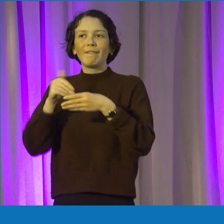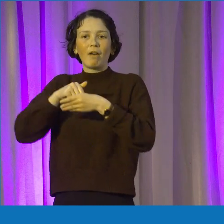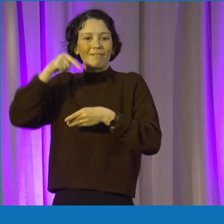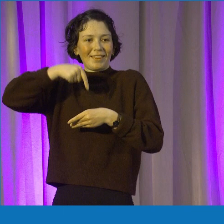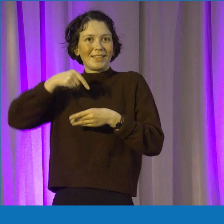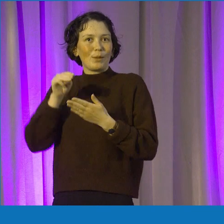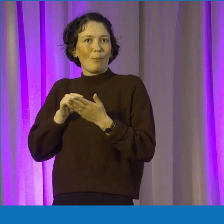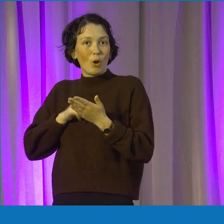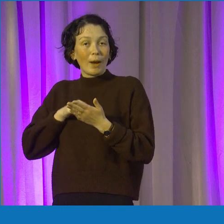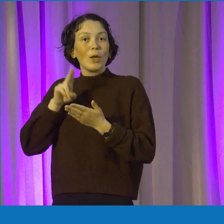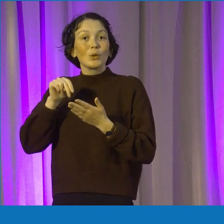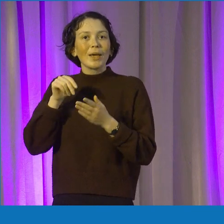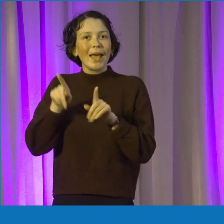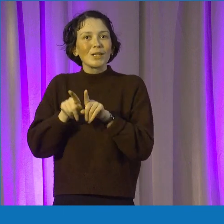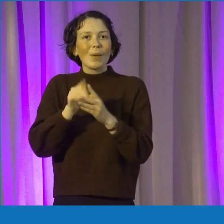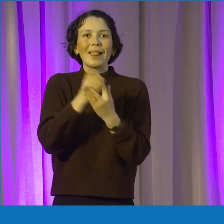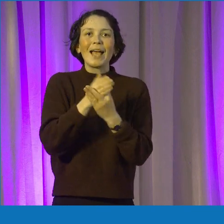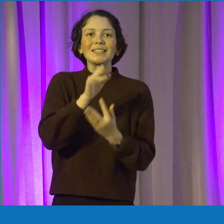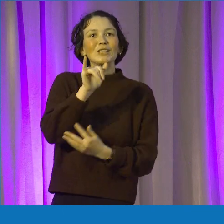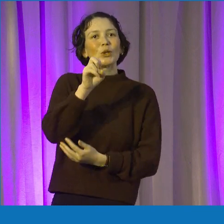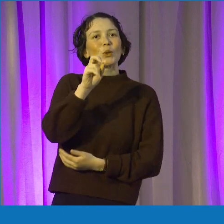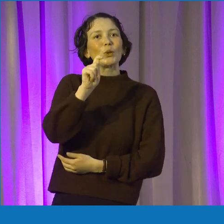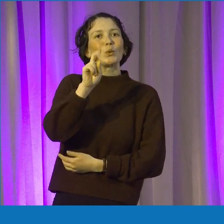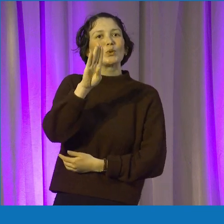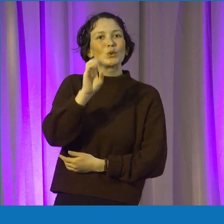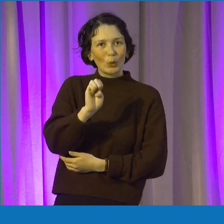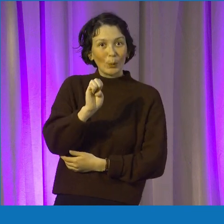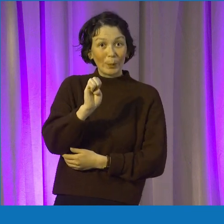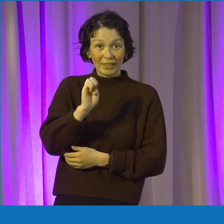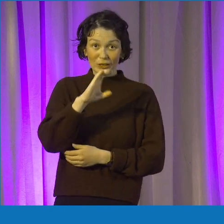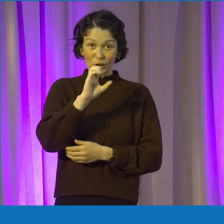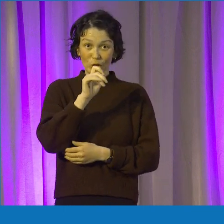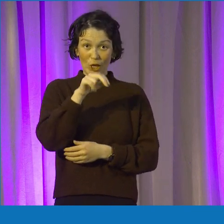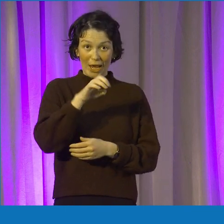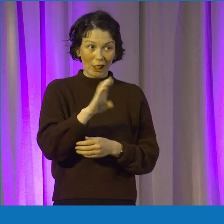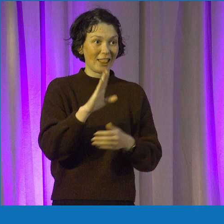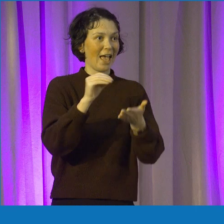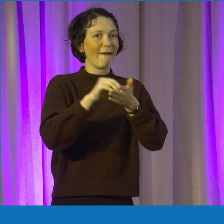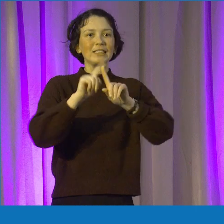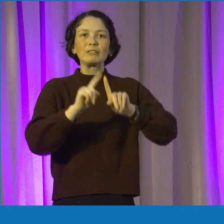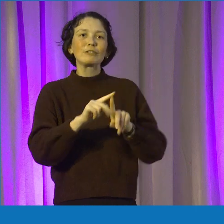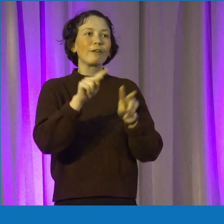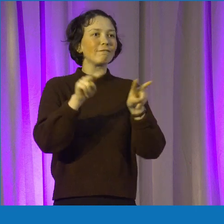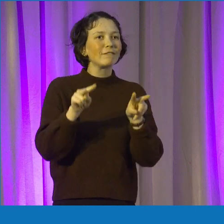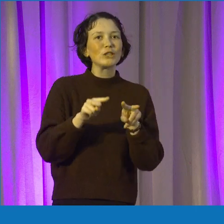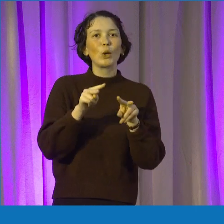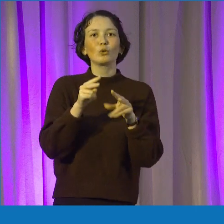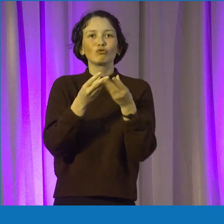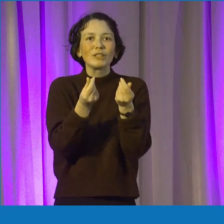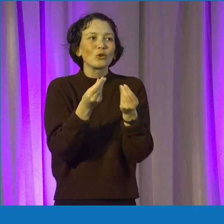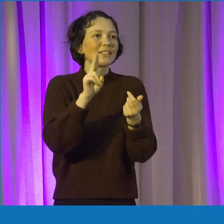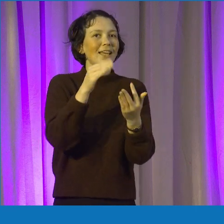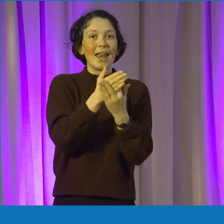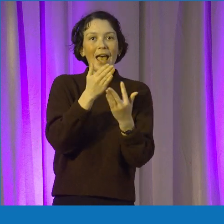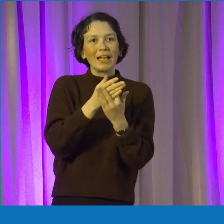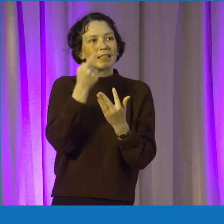So this is a YouTube channel. We put all of the talks and anything we're able to record onto there. It's a space where people can watch things. But this concept of talks and having